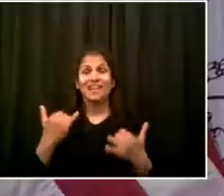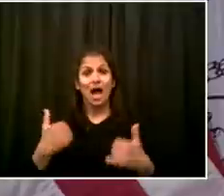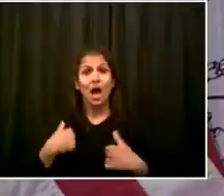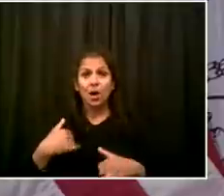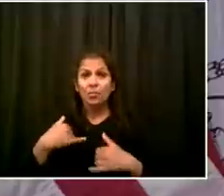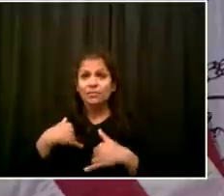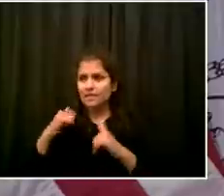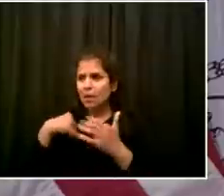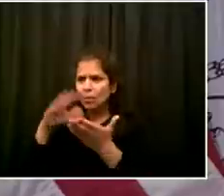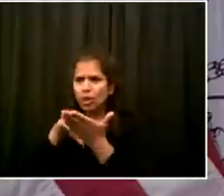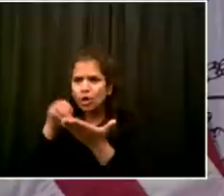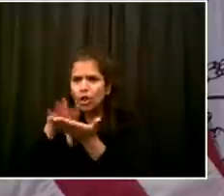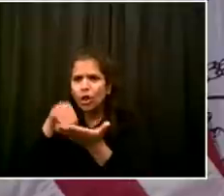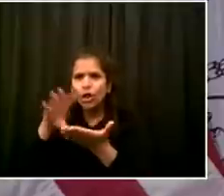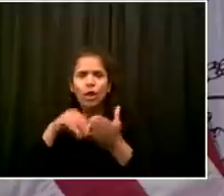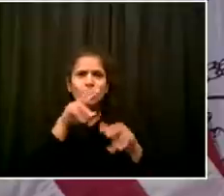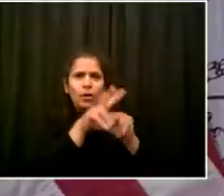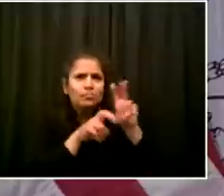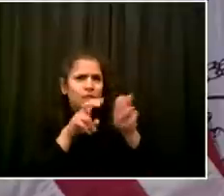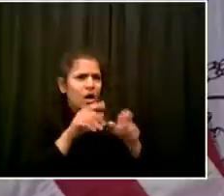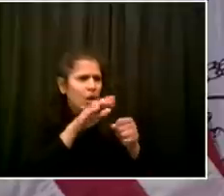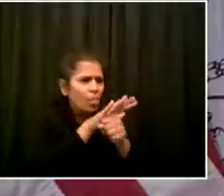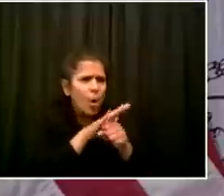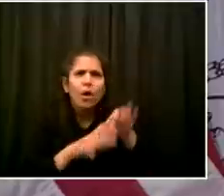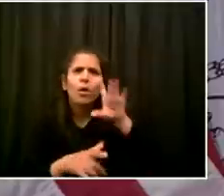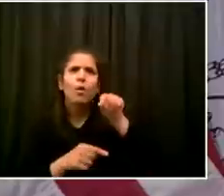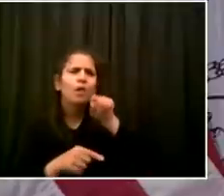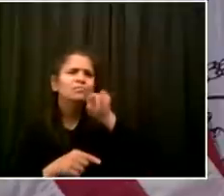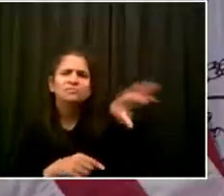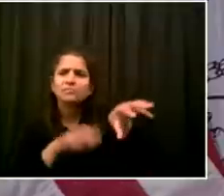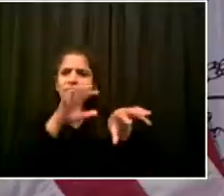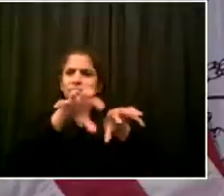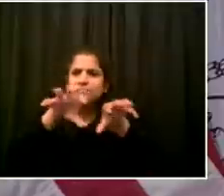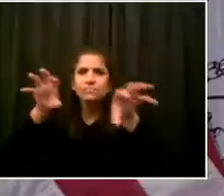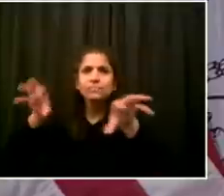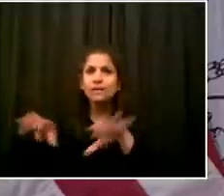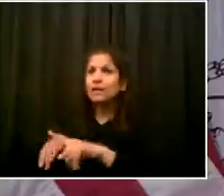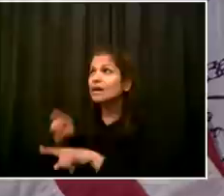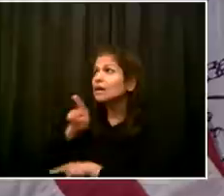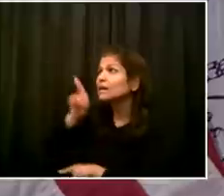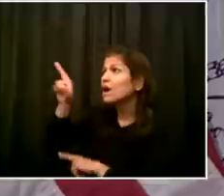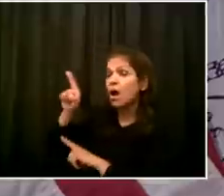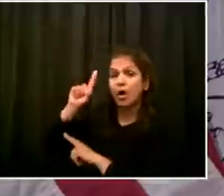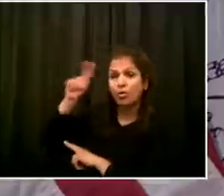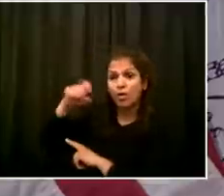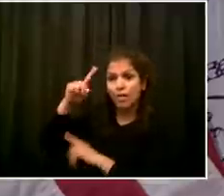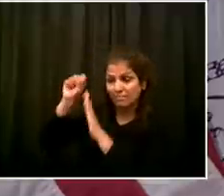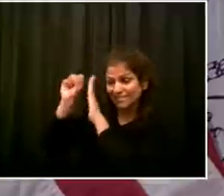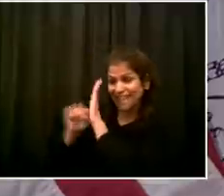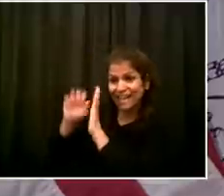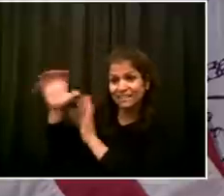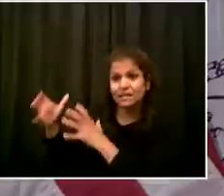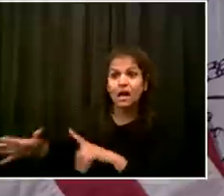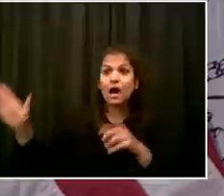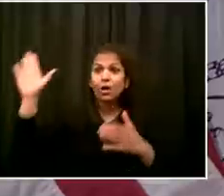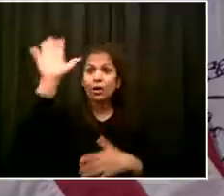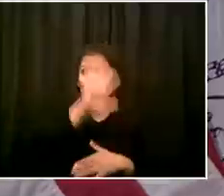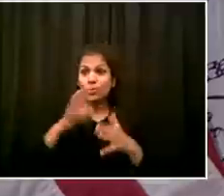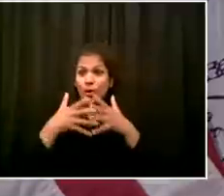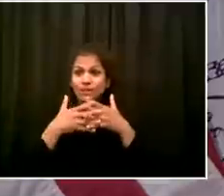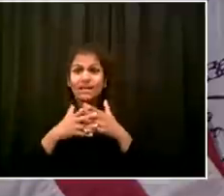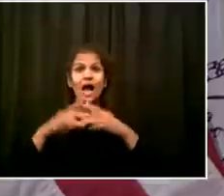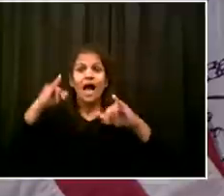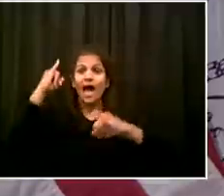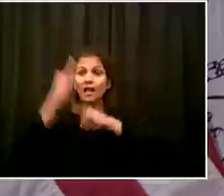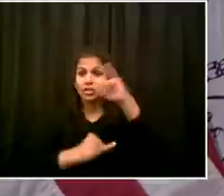one that's cautious and careful and health and safety focused. And, you know, we're going to look at everything we can